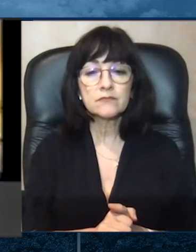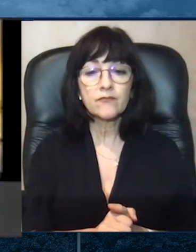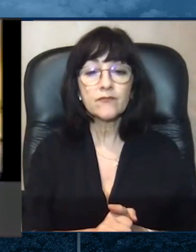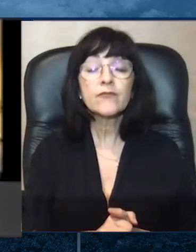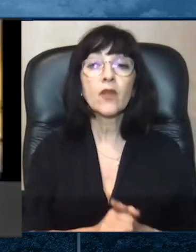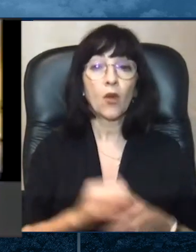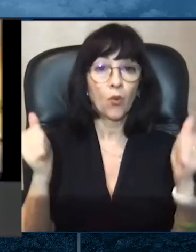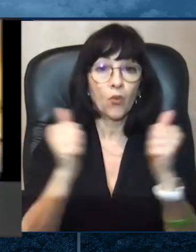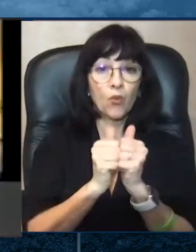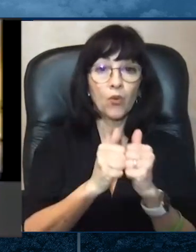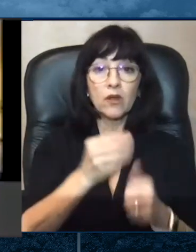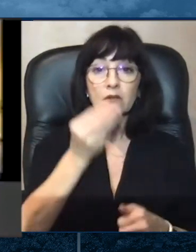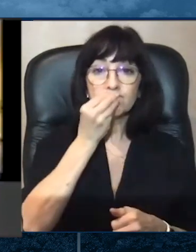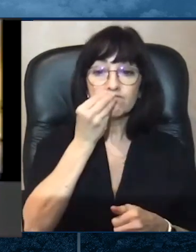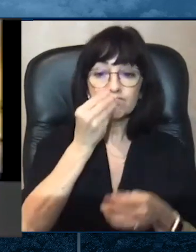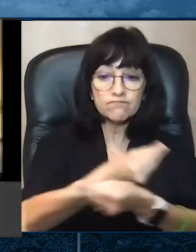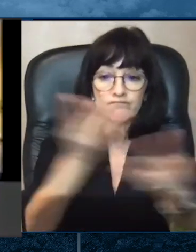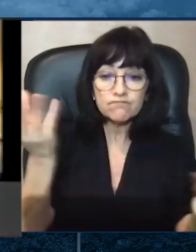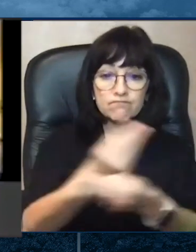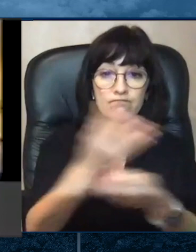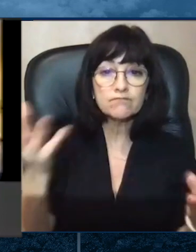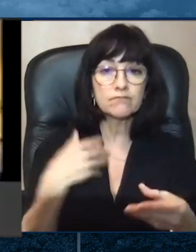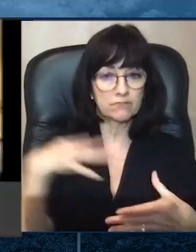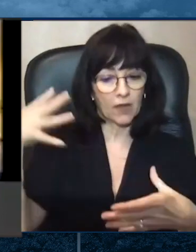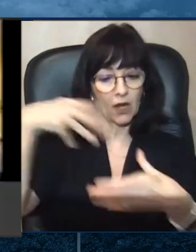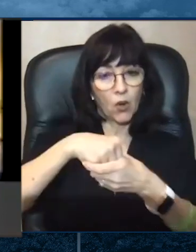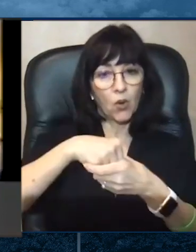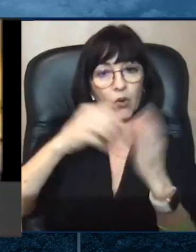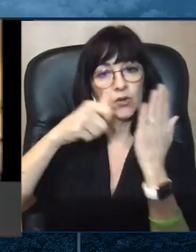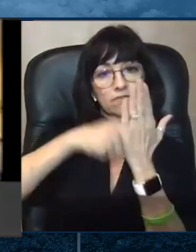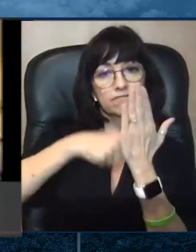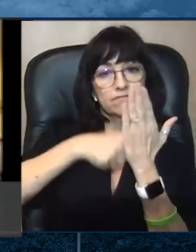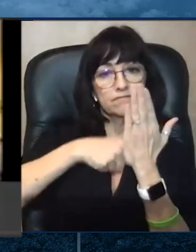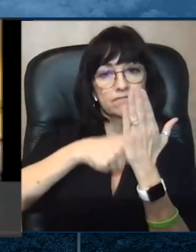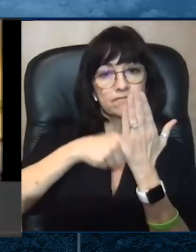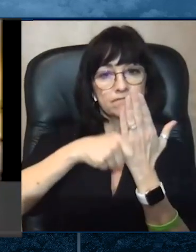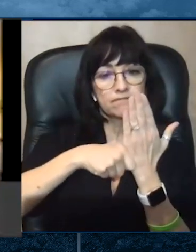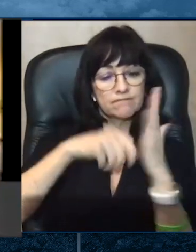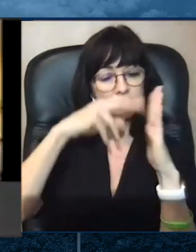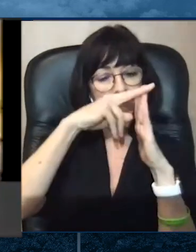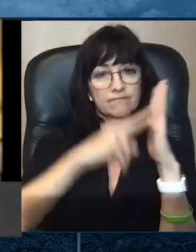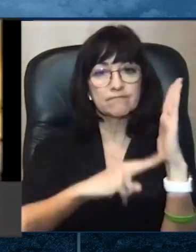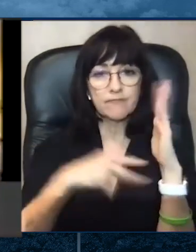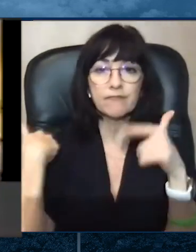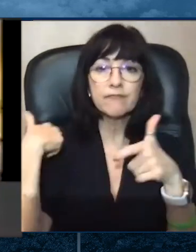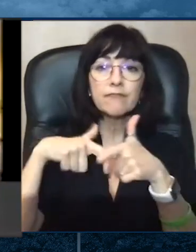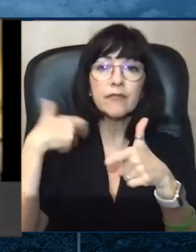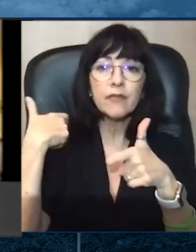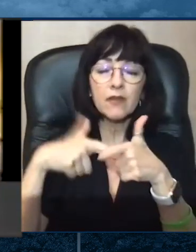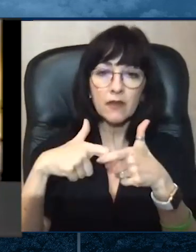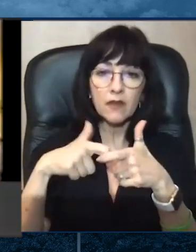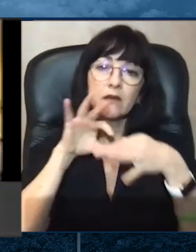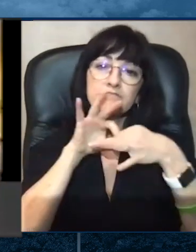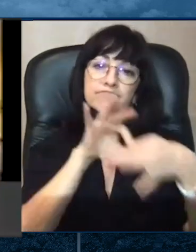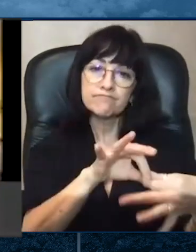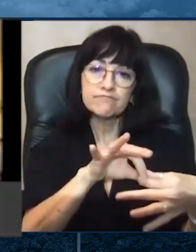También nos aseguramos de cualquier información que nuestra comunidad necesita.